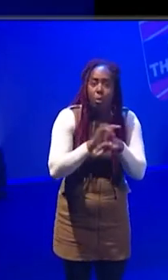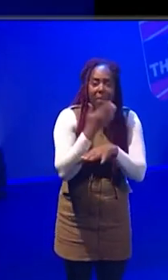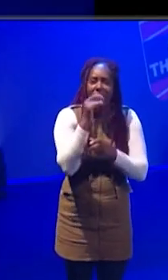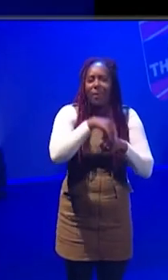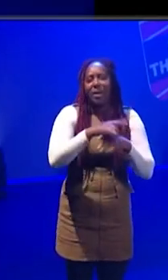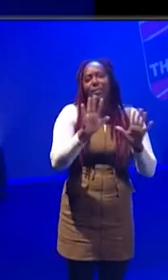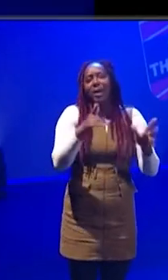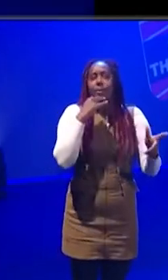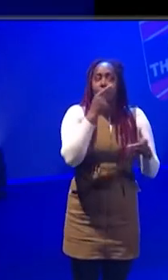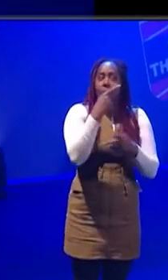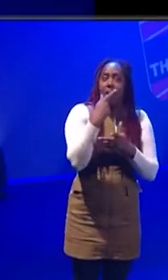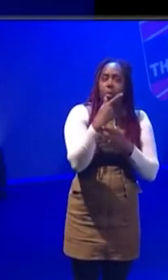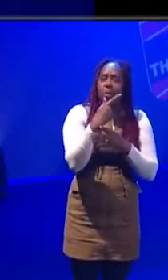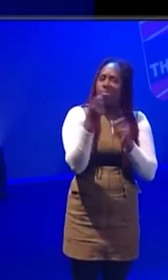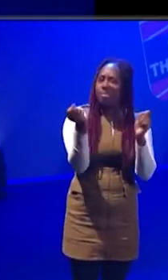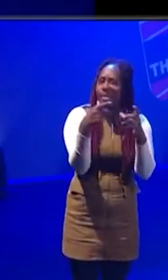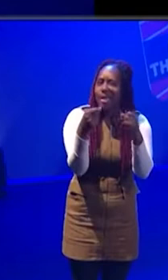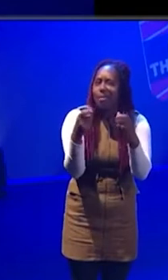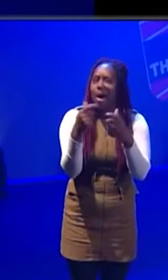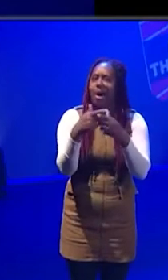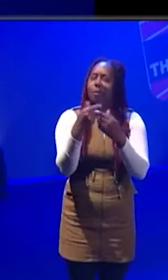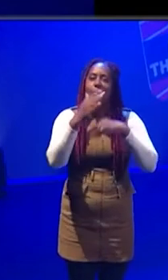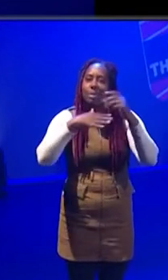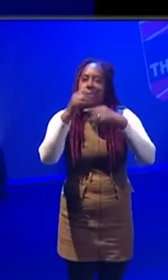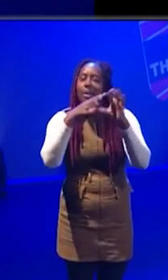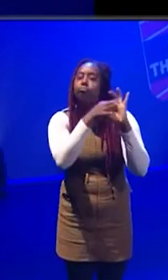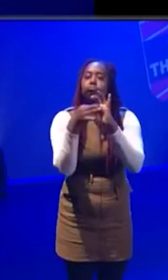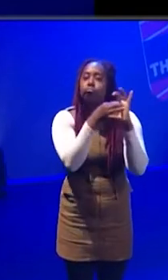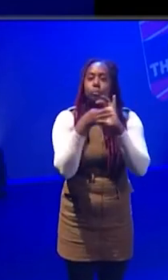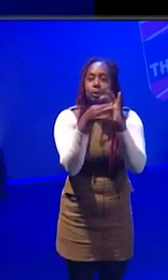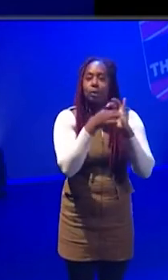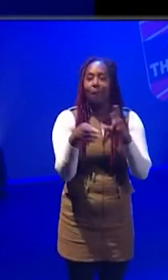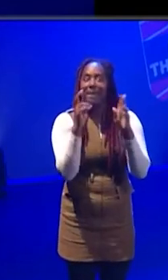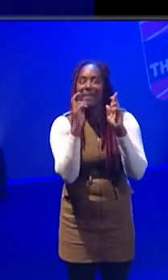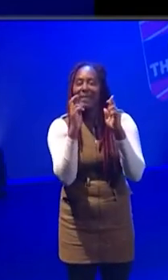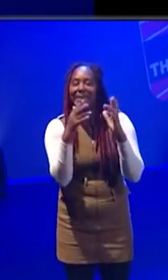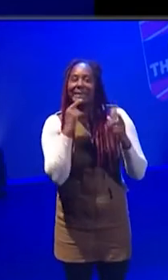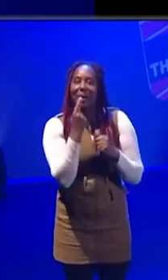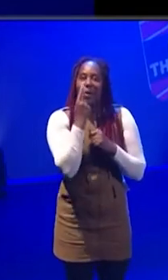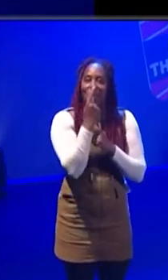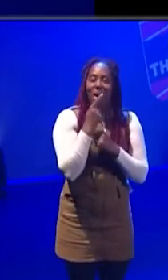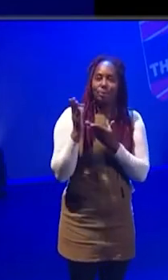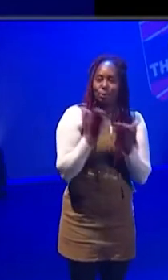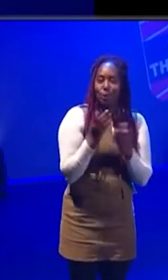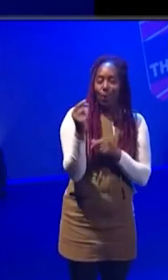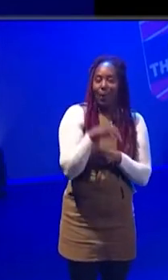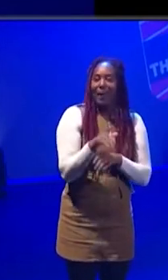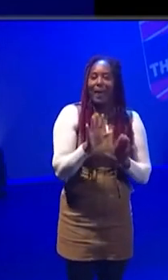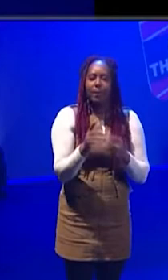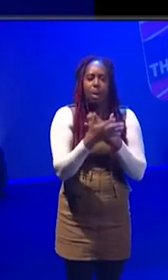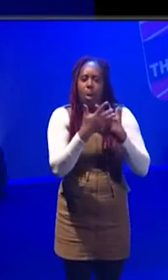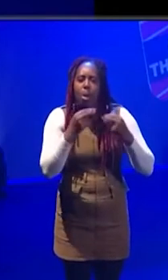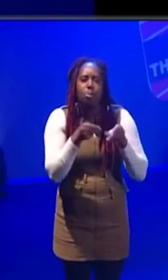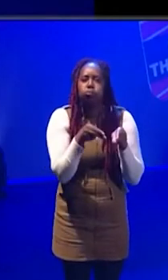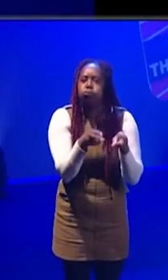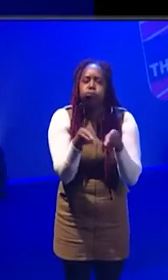if you keep in touch with them, you're building a relationship and hopefully they will come to see one of your productions. So I think there's loads of